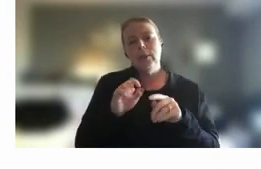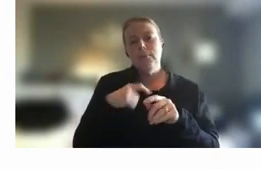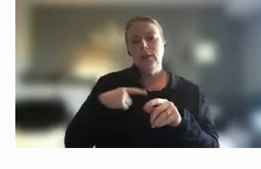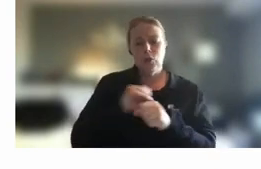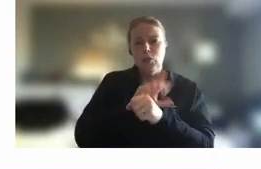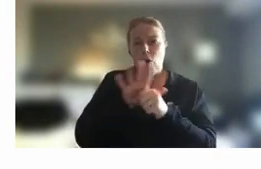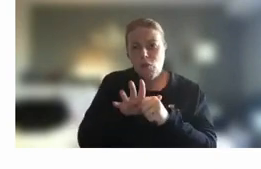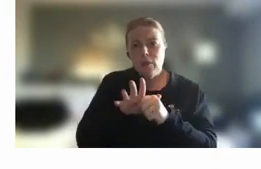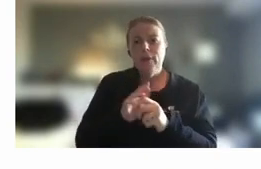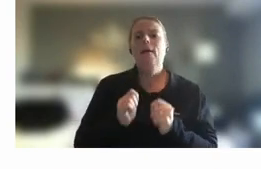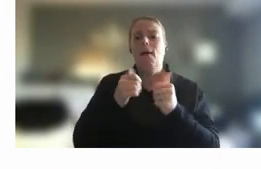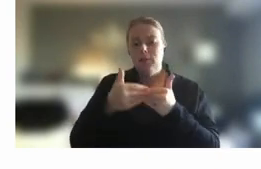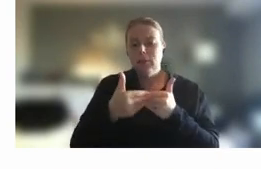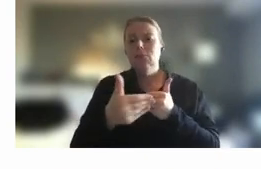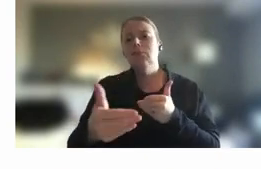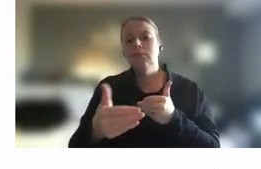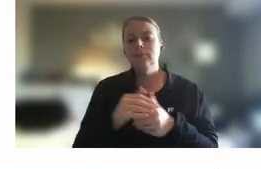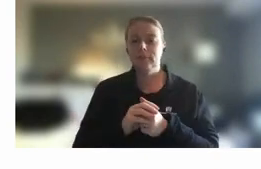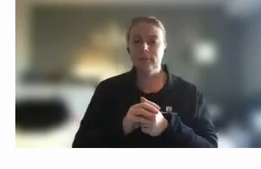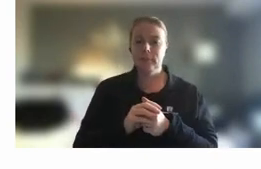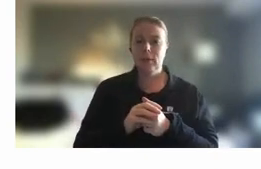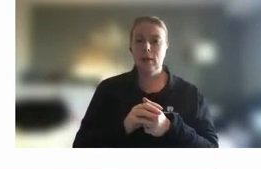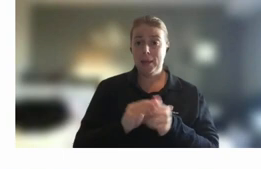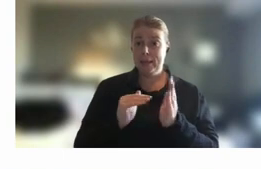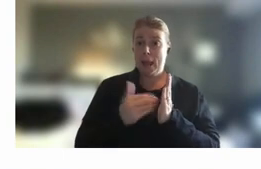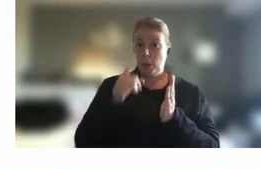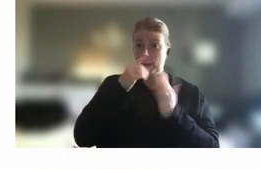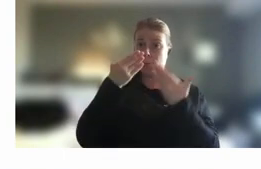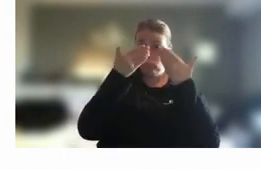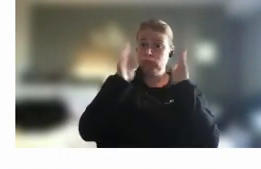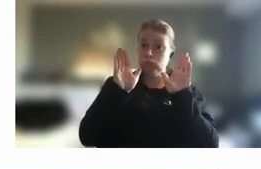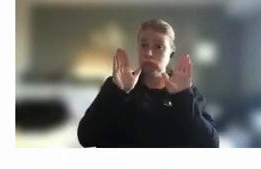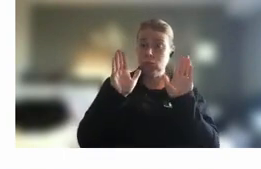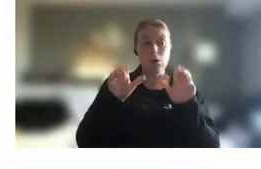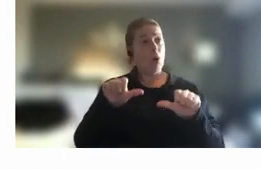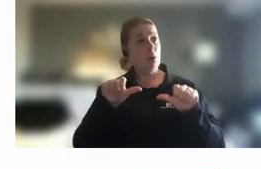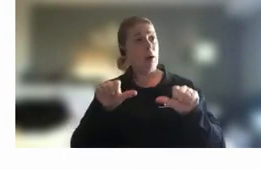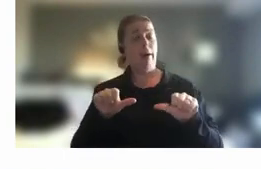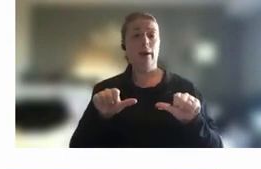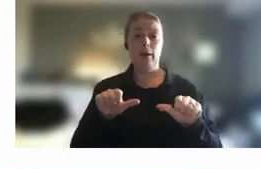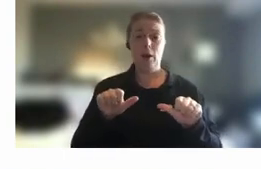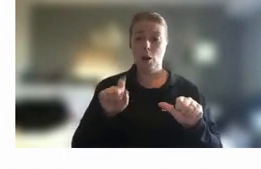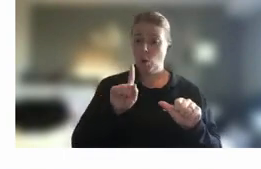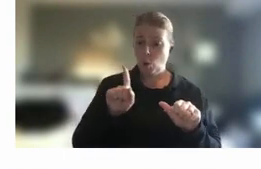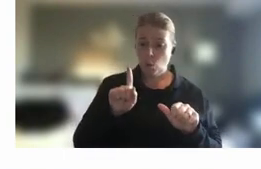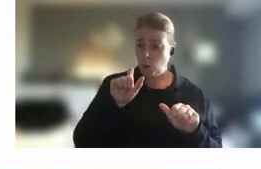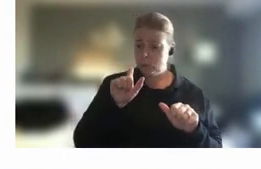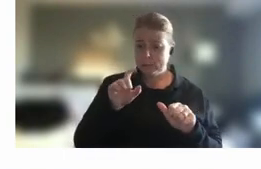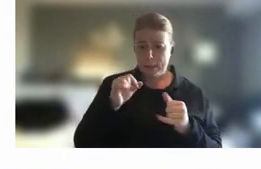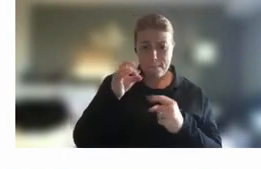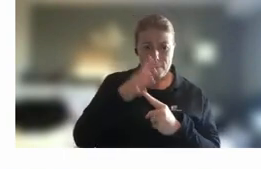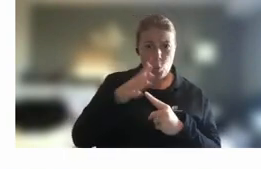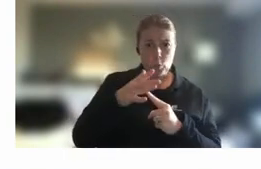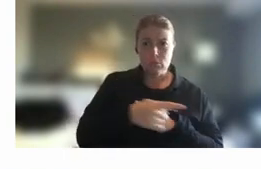through COVID but there's a much more open sense of let's really think about what is practically important and necessary